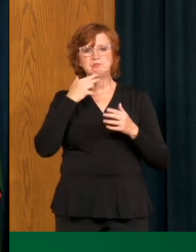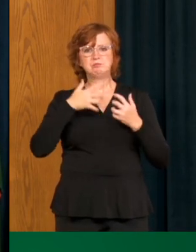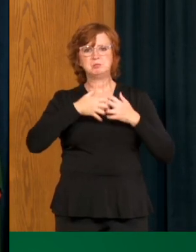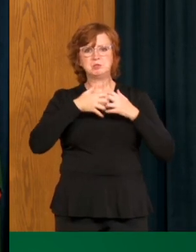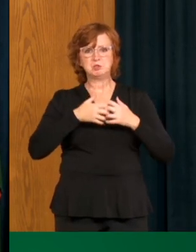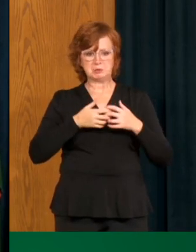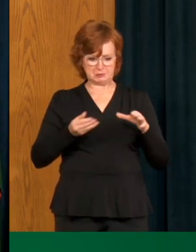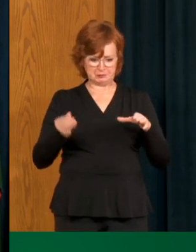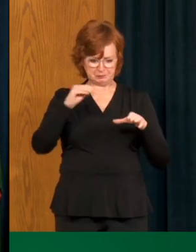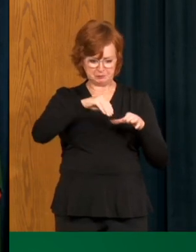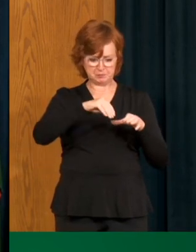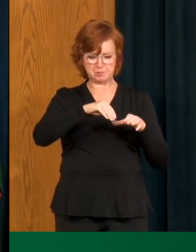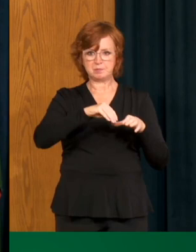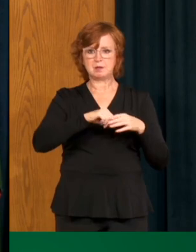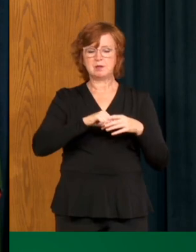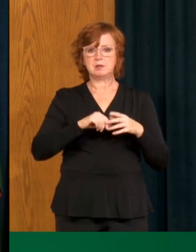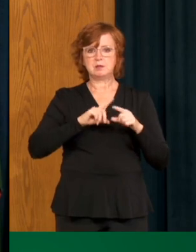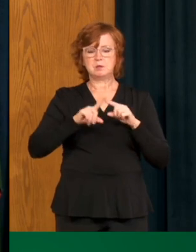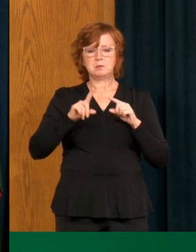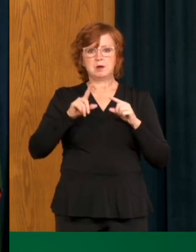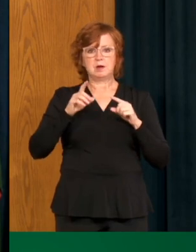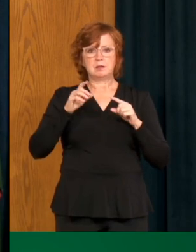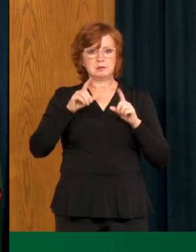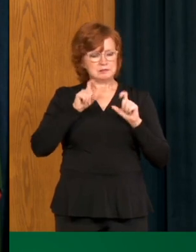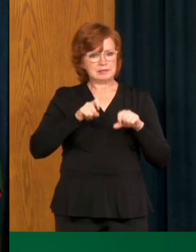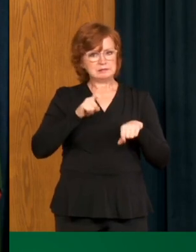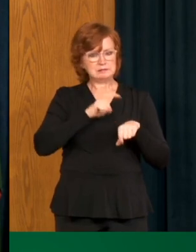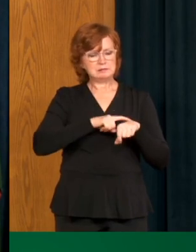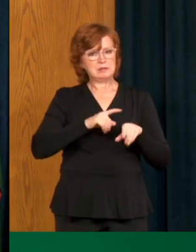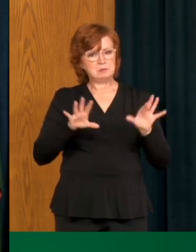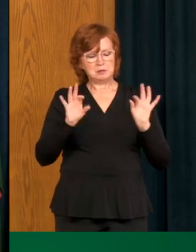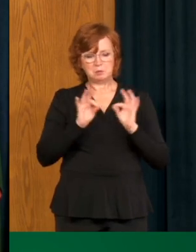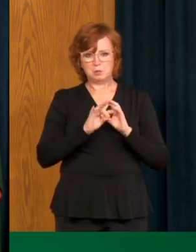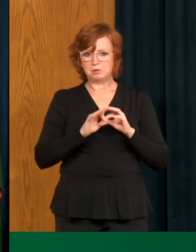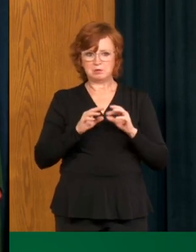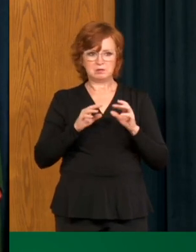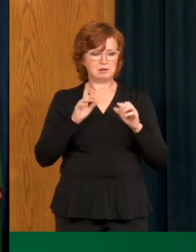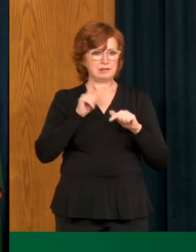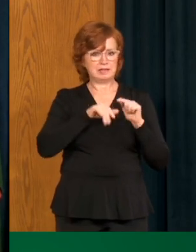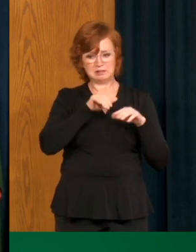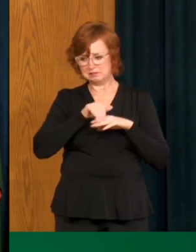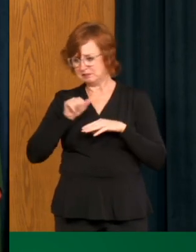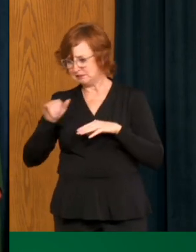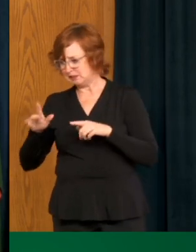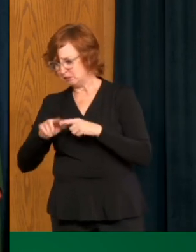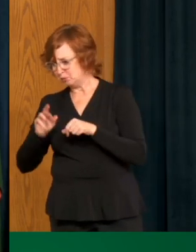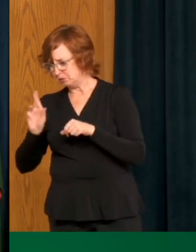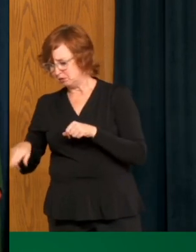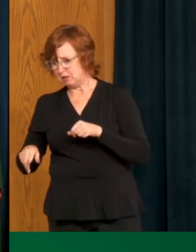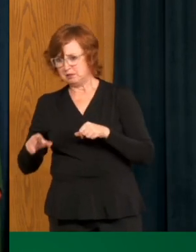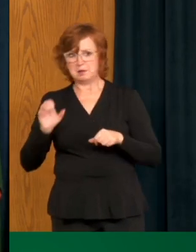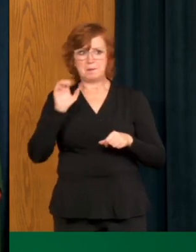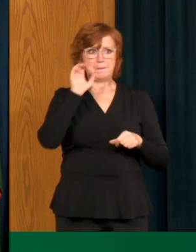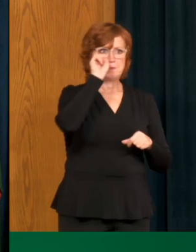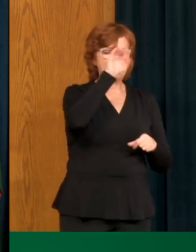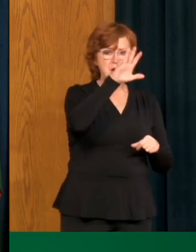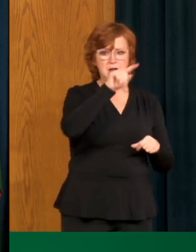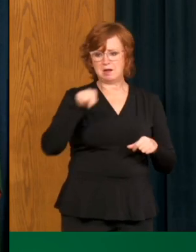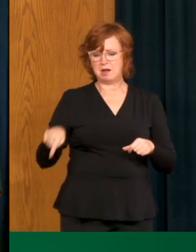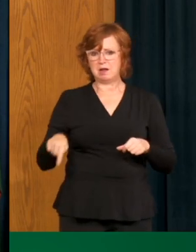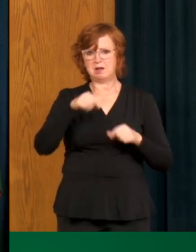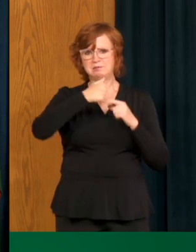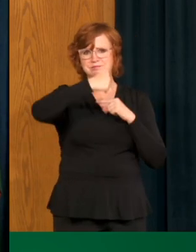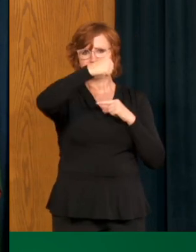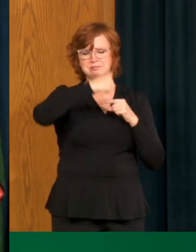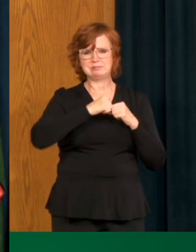so much the issue, but actual turnaround time of those tests was an issue given the remoteness of the community of Laloche and